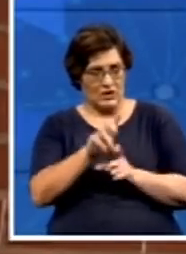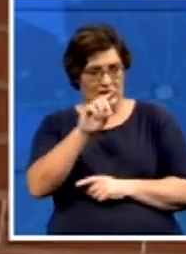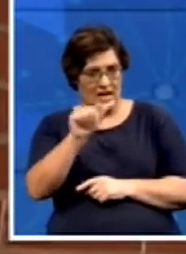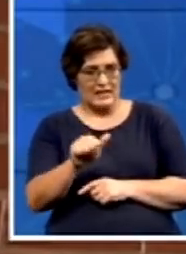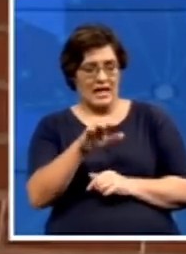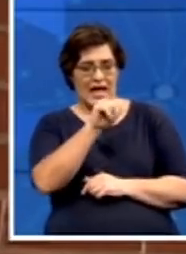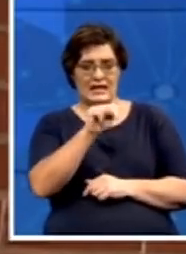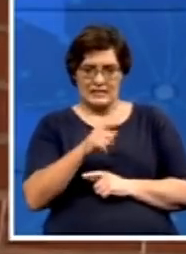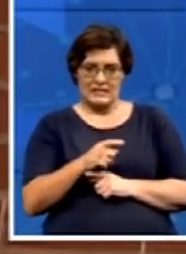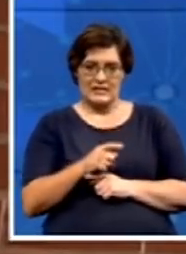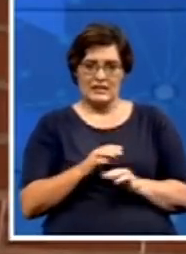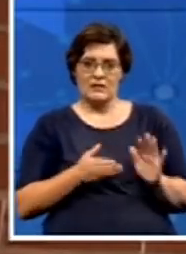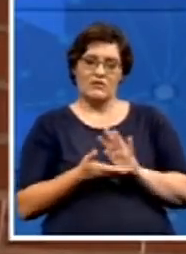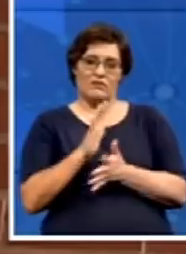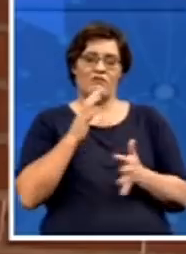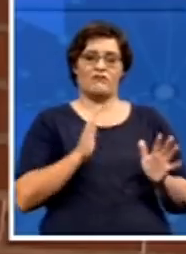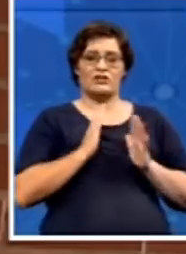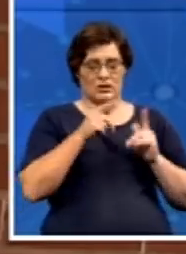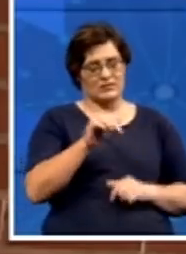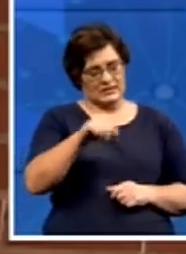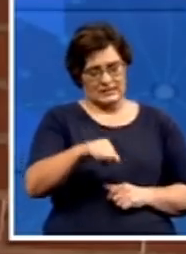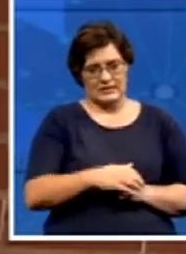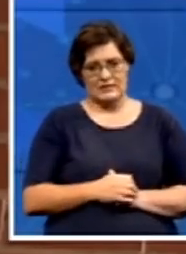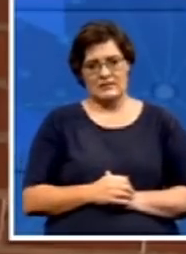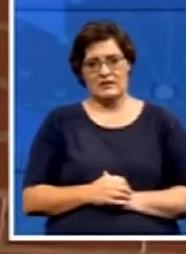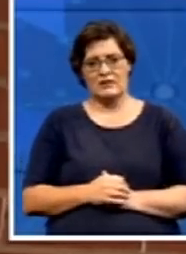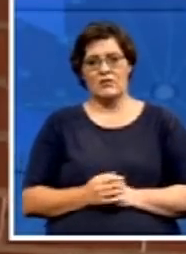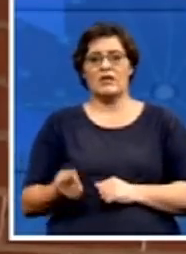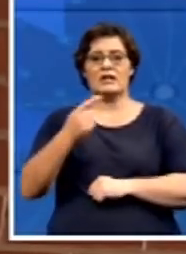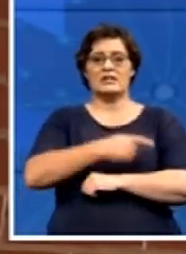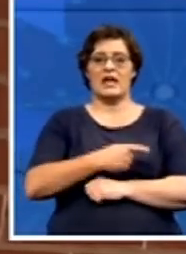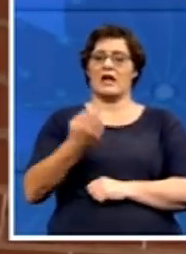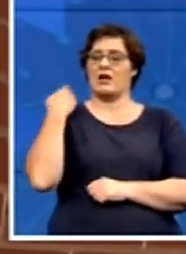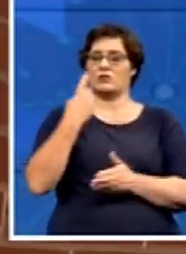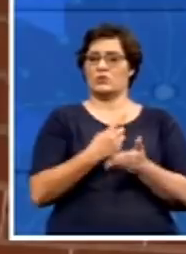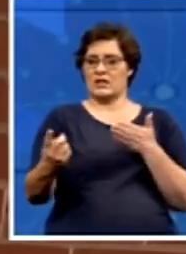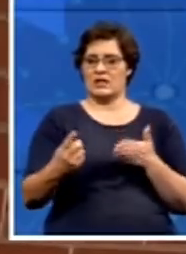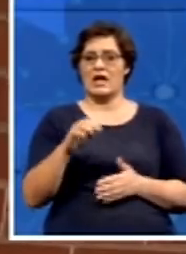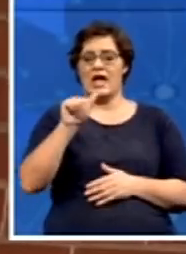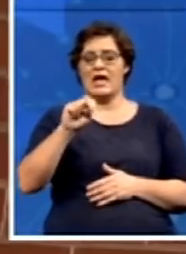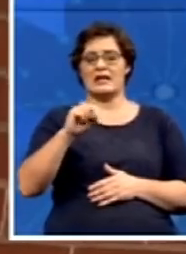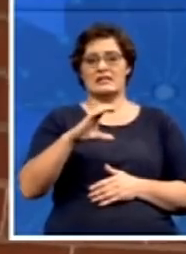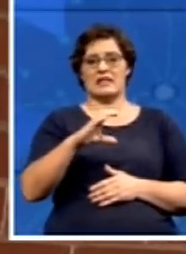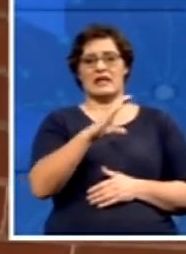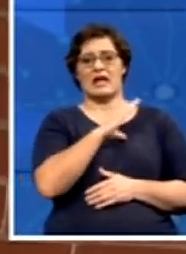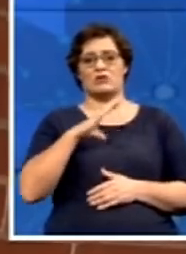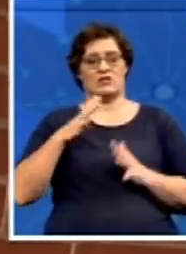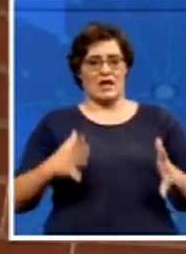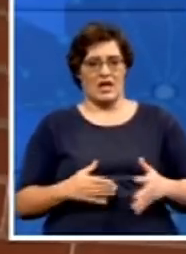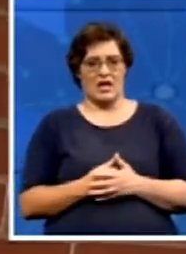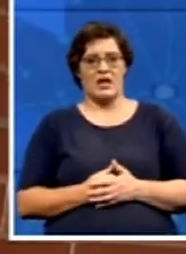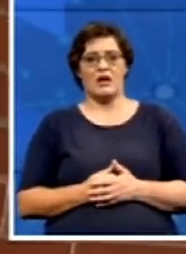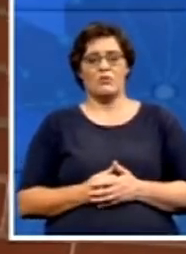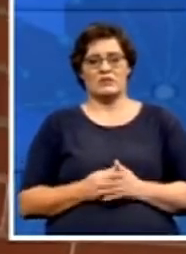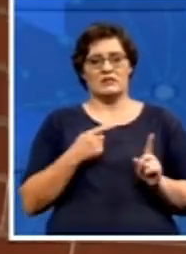Absolutely. On the day of the inauguration last week, there was ANC councillors fluttering around, instigating with municipal officials. We